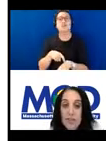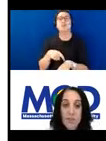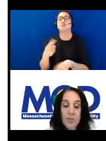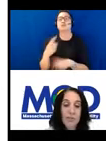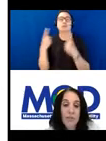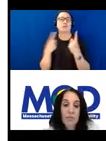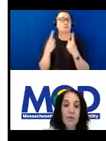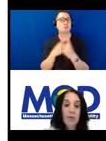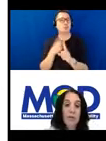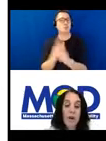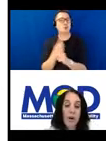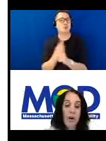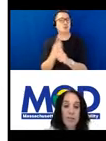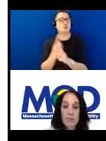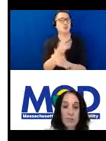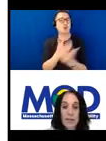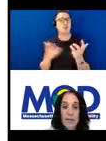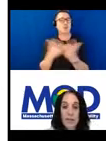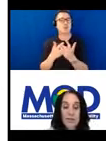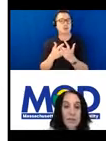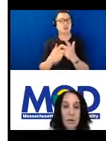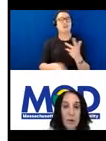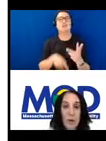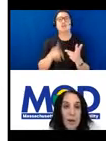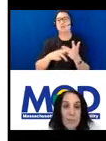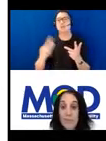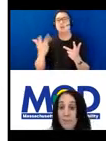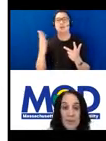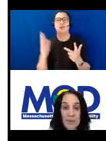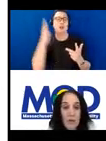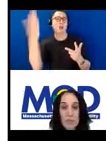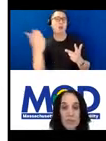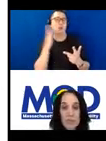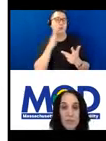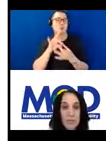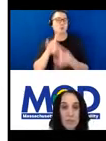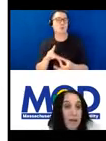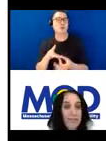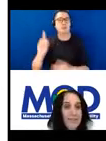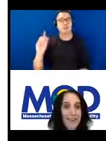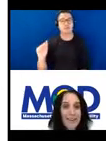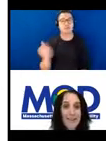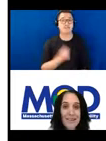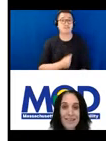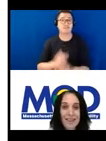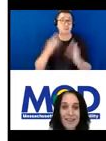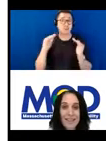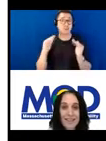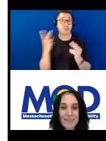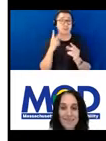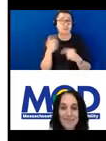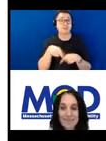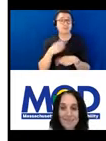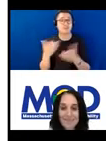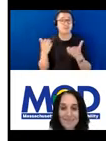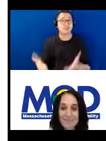and there'll be a later one on discrimination. So hope to see you guys there. Thanks.